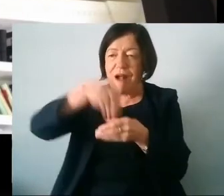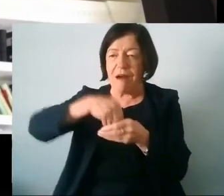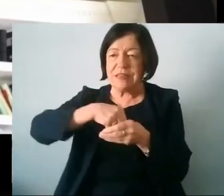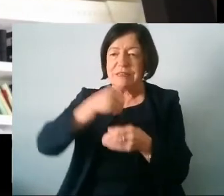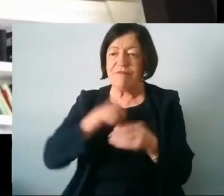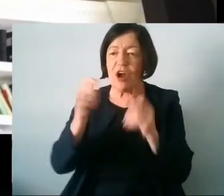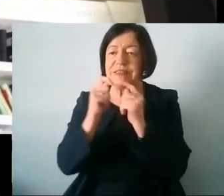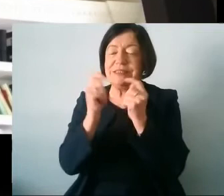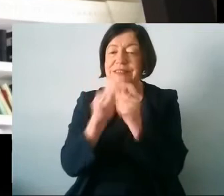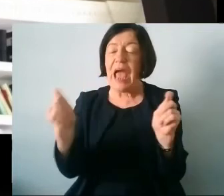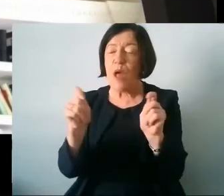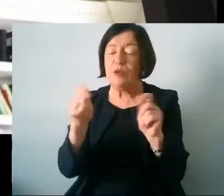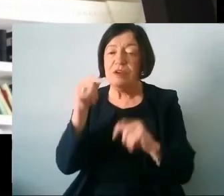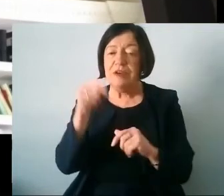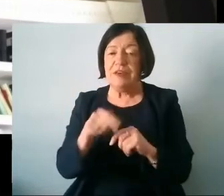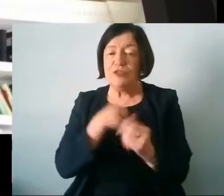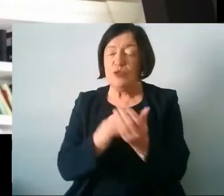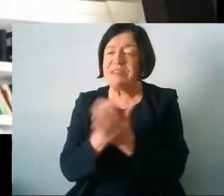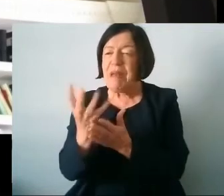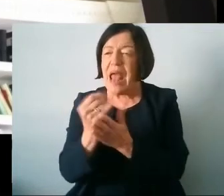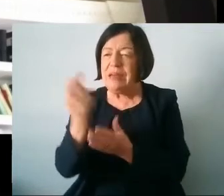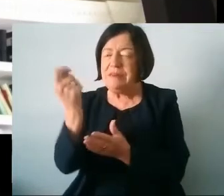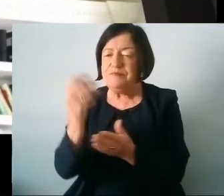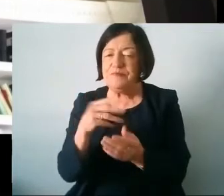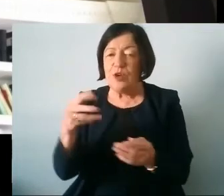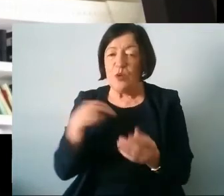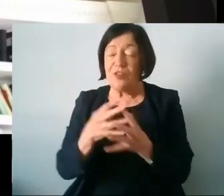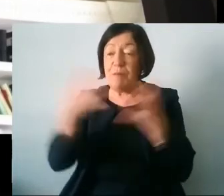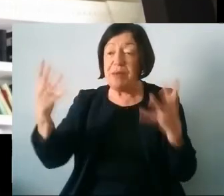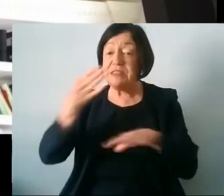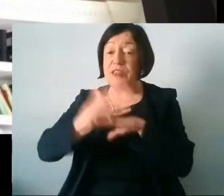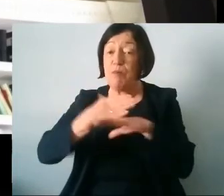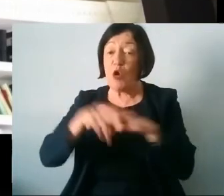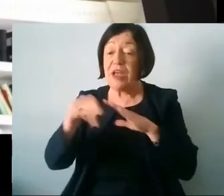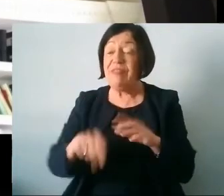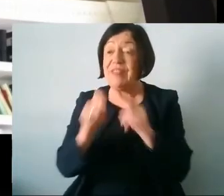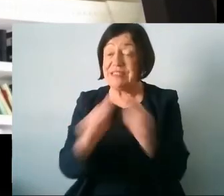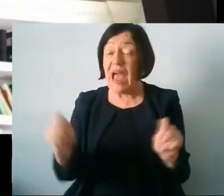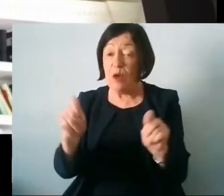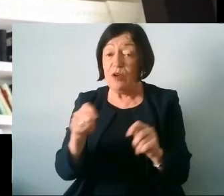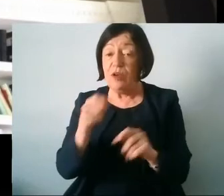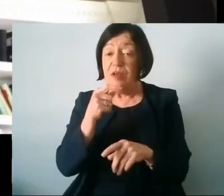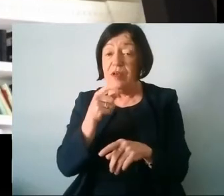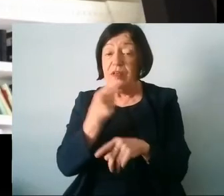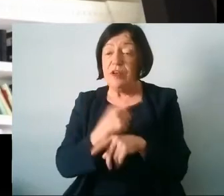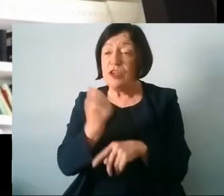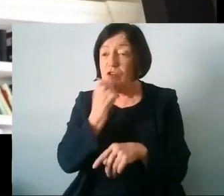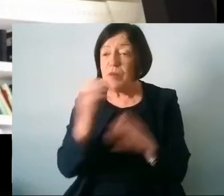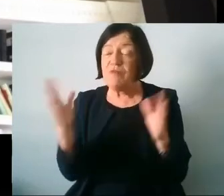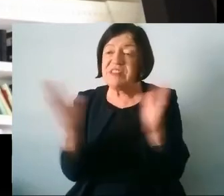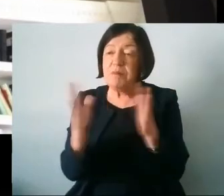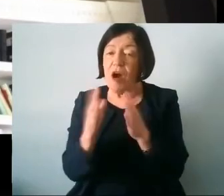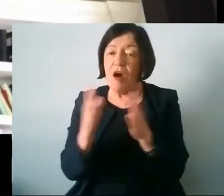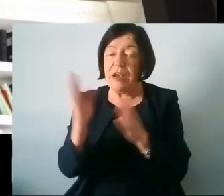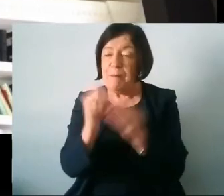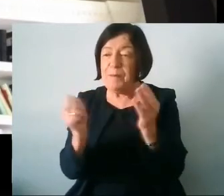maybe to illustrate it a little bit you know uh we're the biggest employer in the town and there are a number of small industries